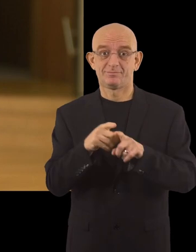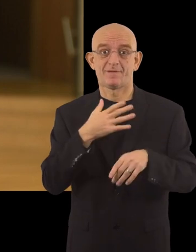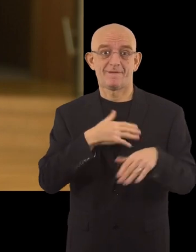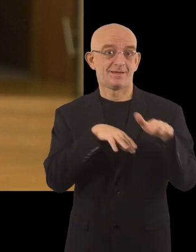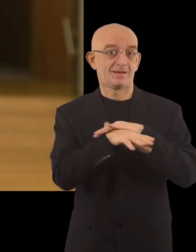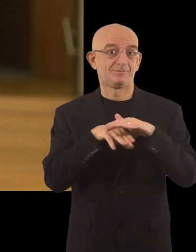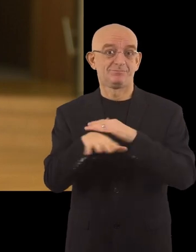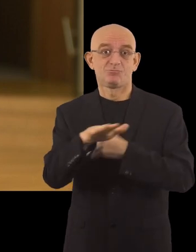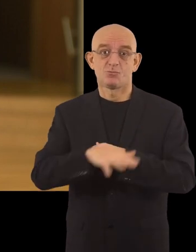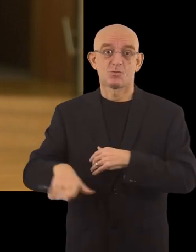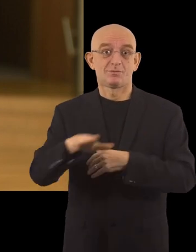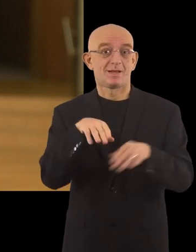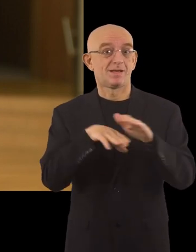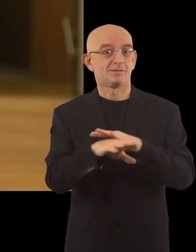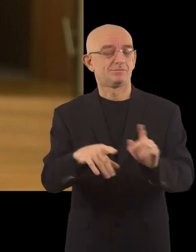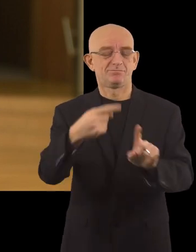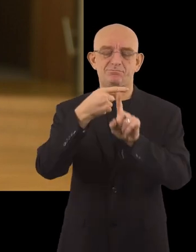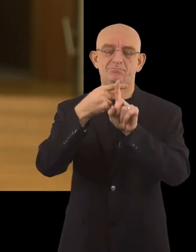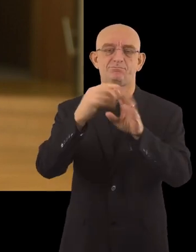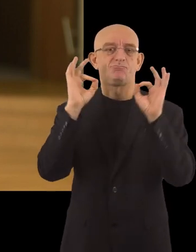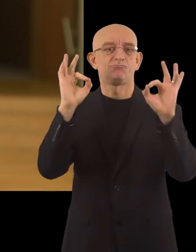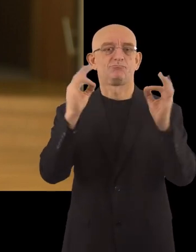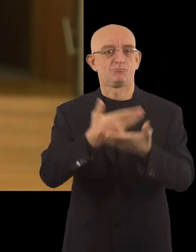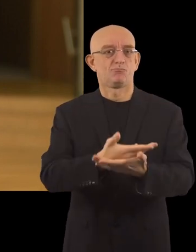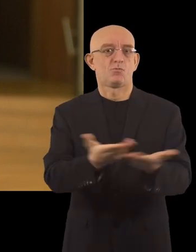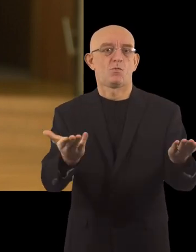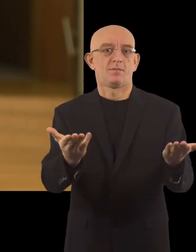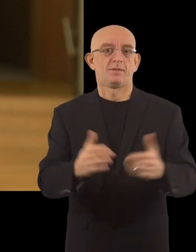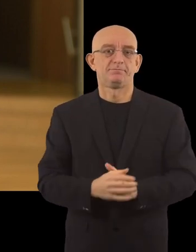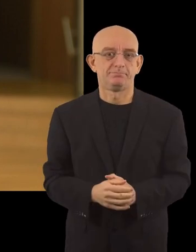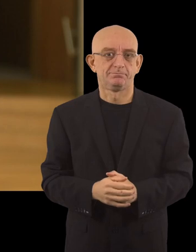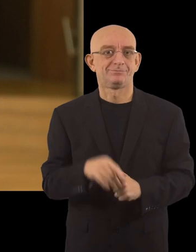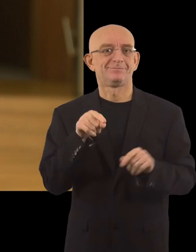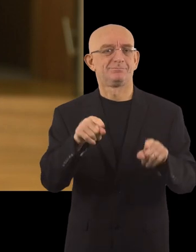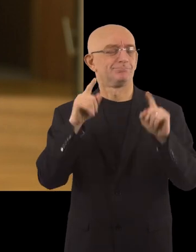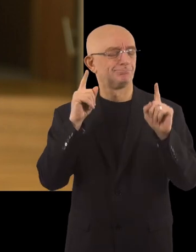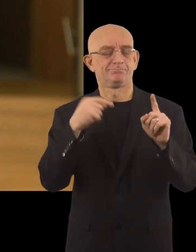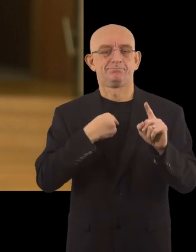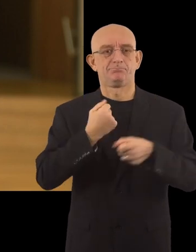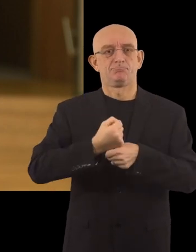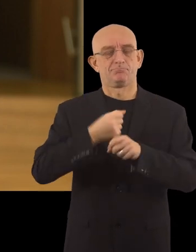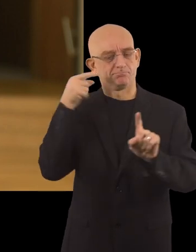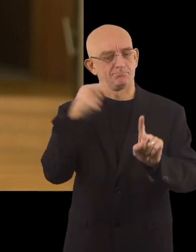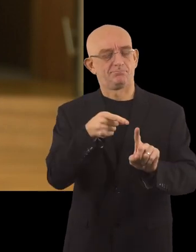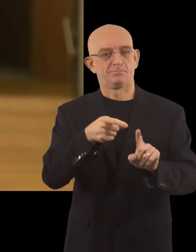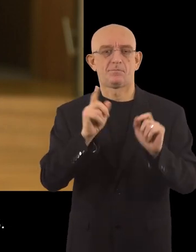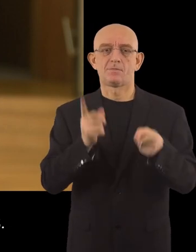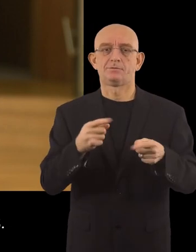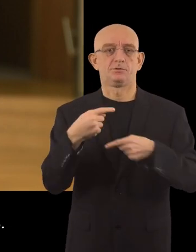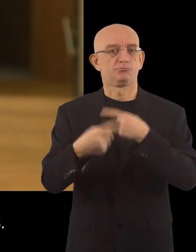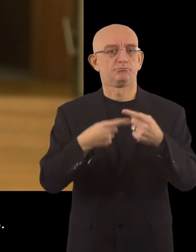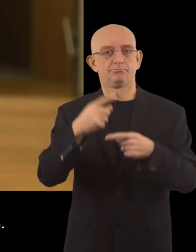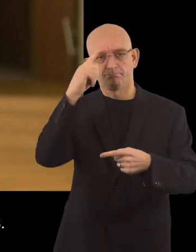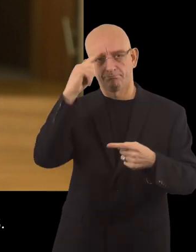environment. Accessibility is a plus for everyone. I will ensure that this crucial subject